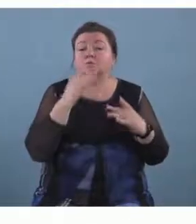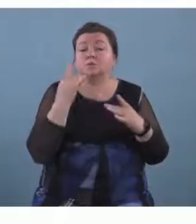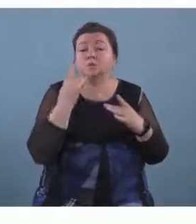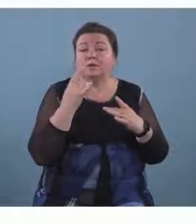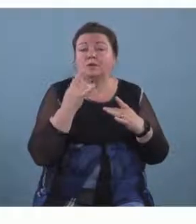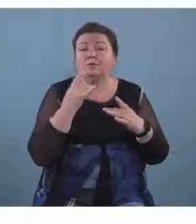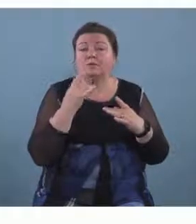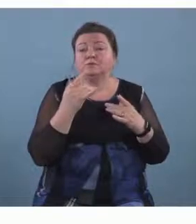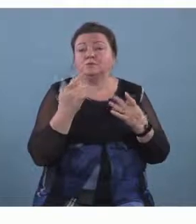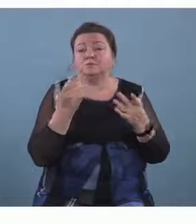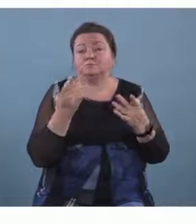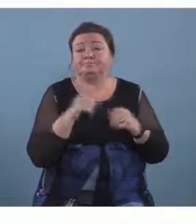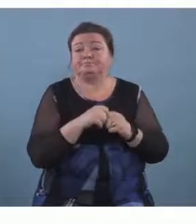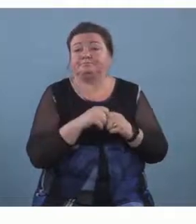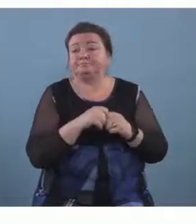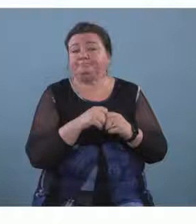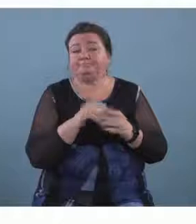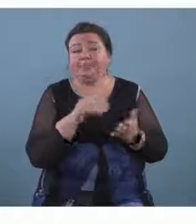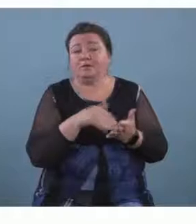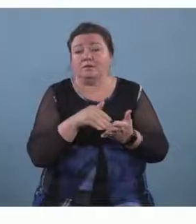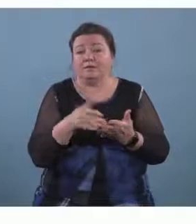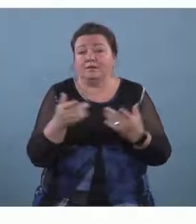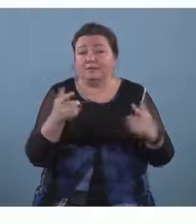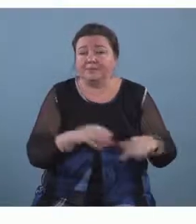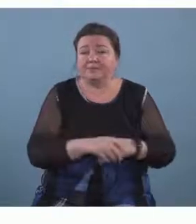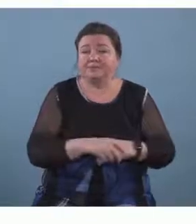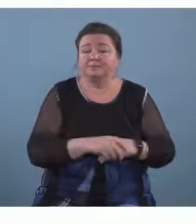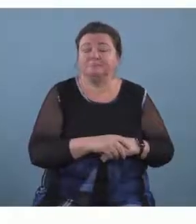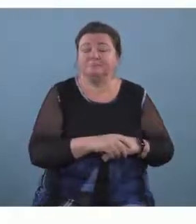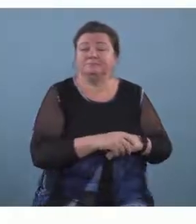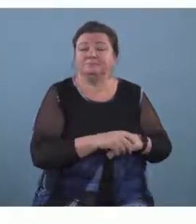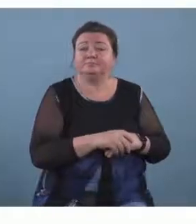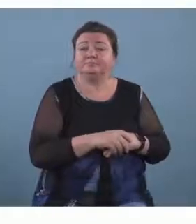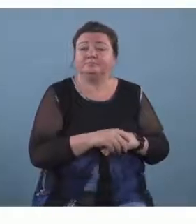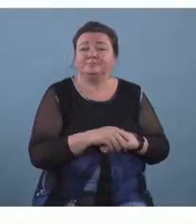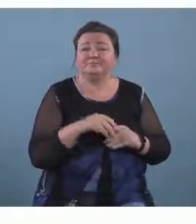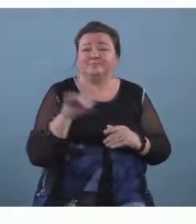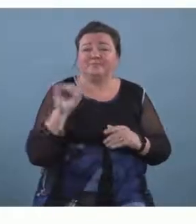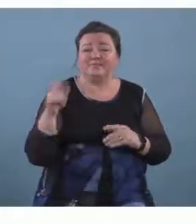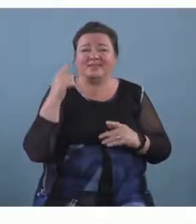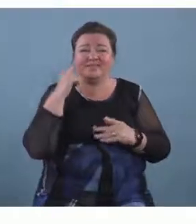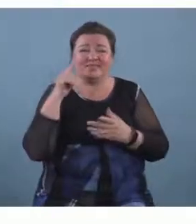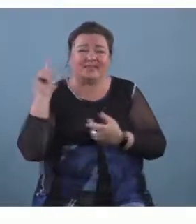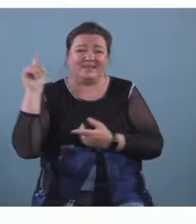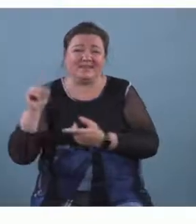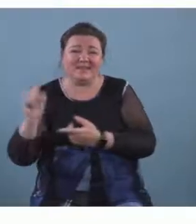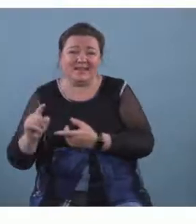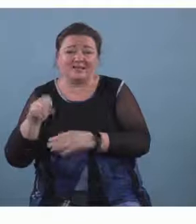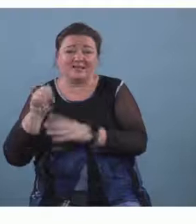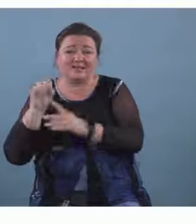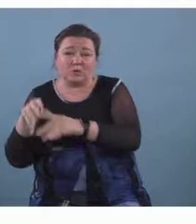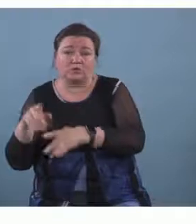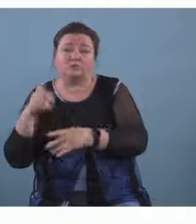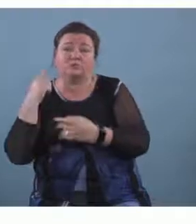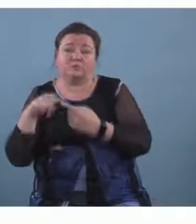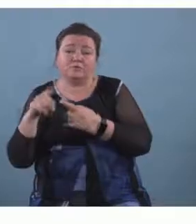just once um so i think that implies that the less you do in terms of music the less impact